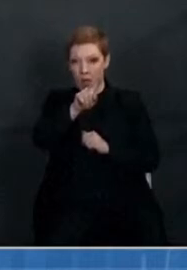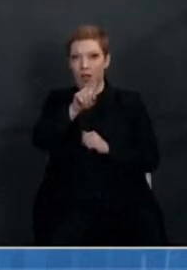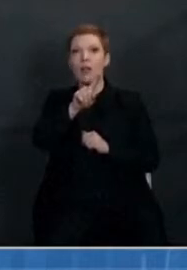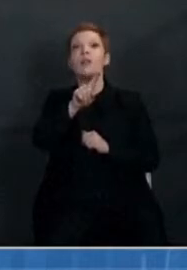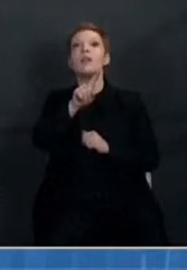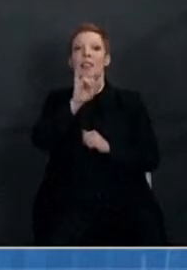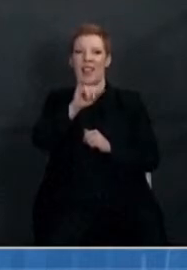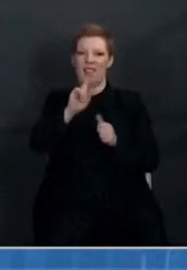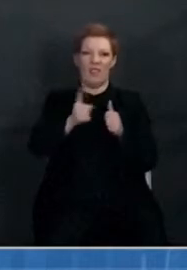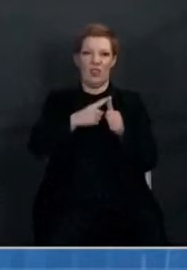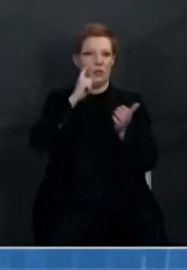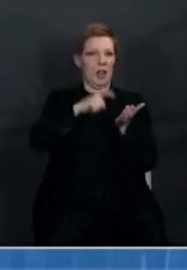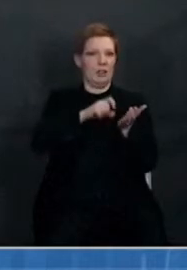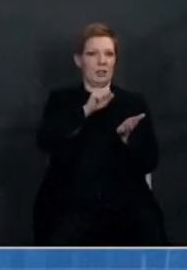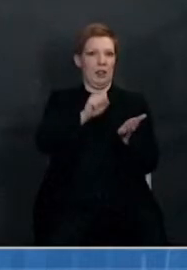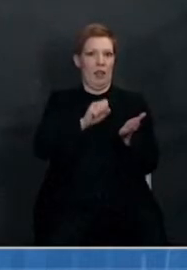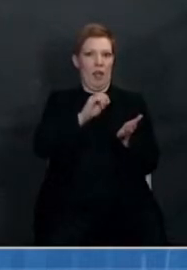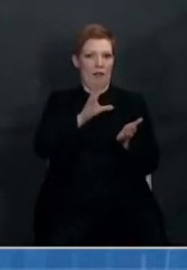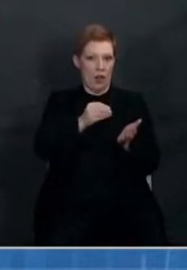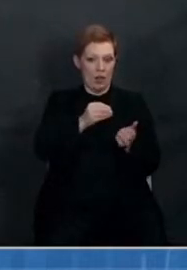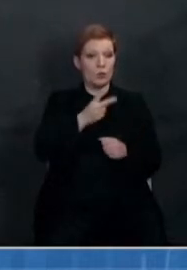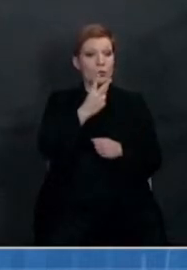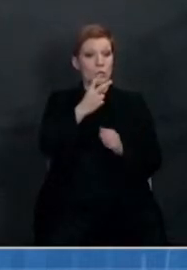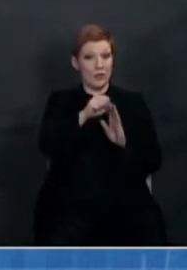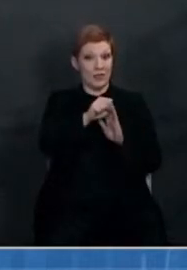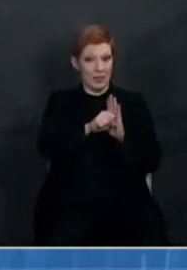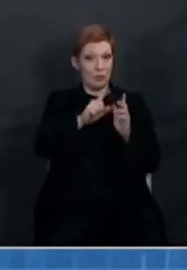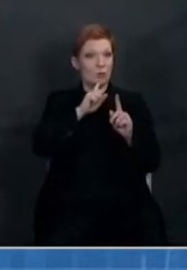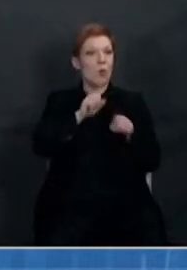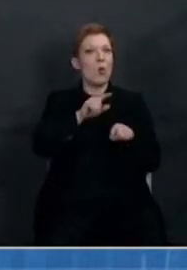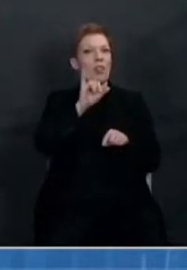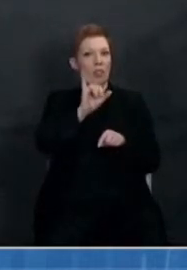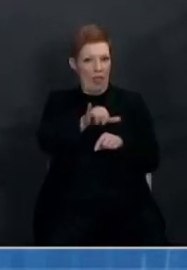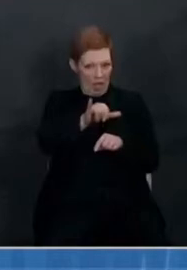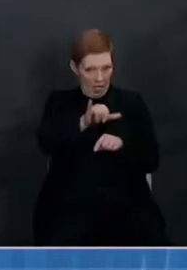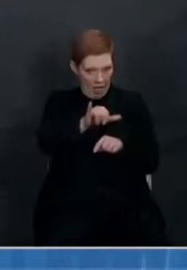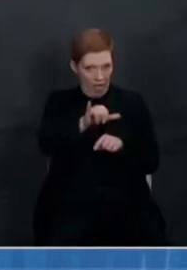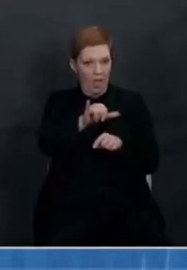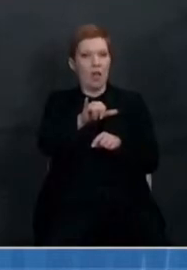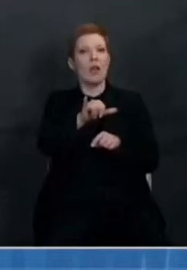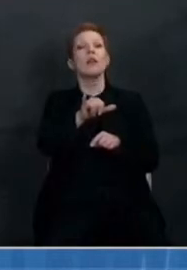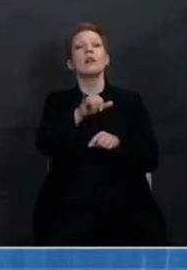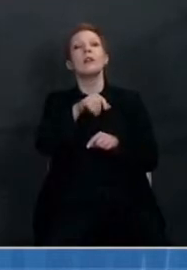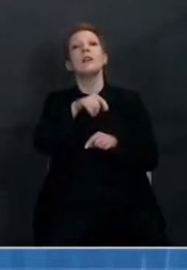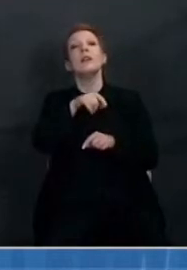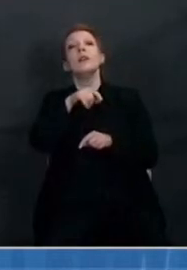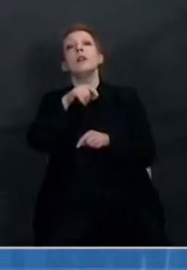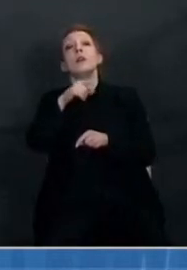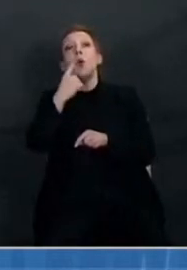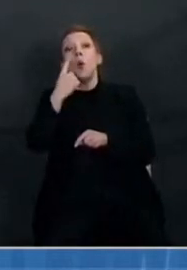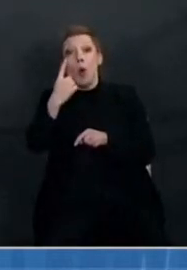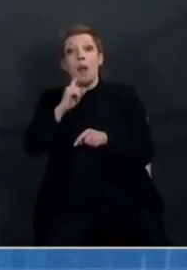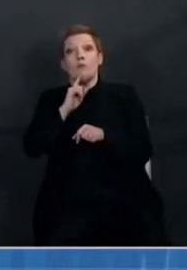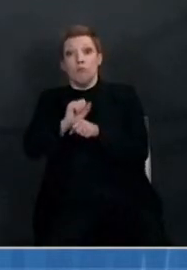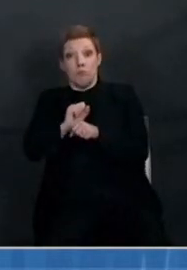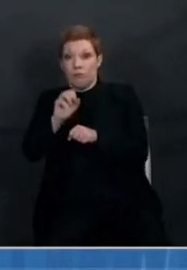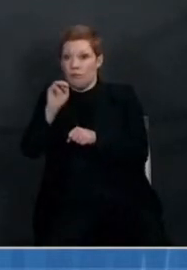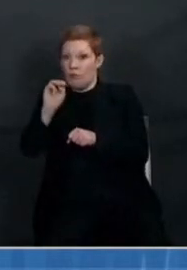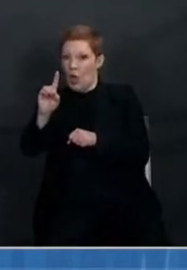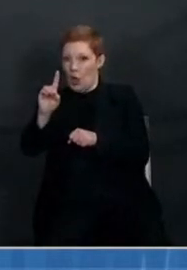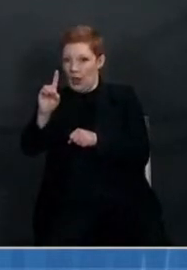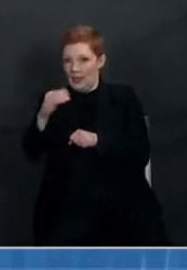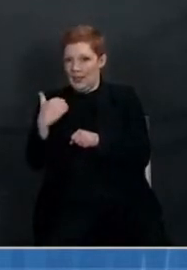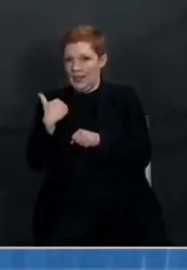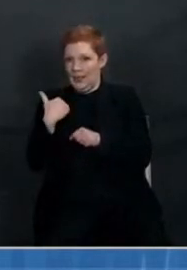in South Africa. Two states have reported cases of this variant. This includes one confirmed case in Maryland over the